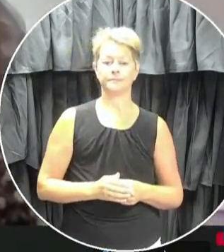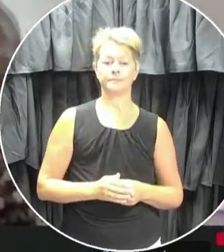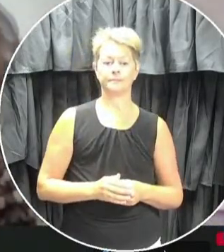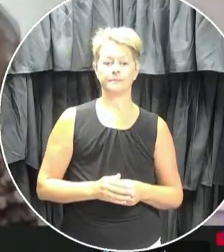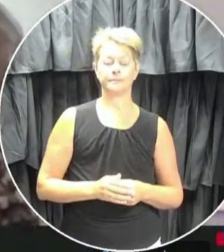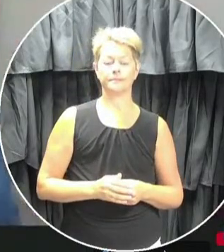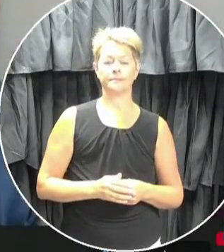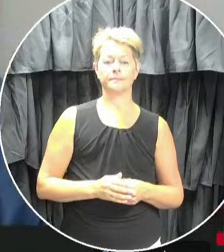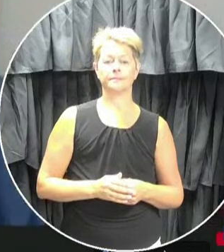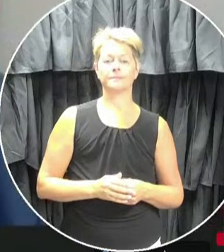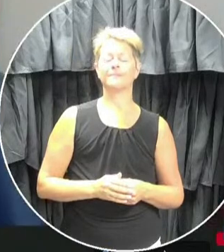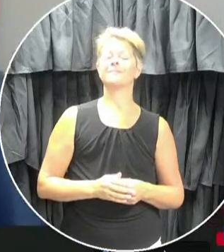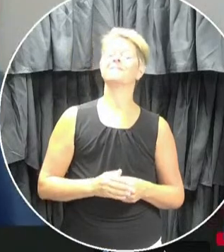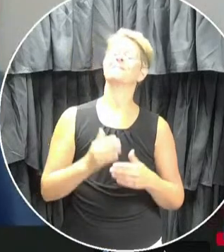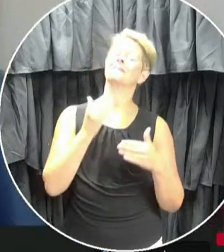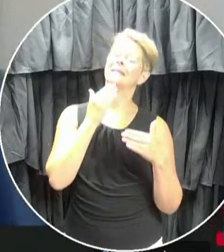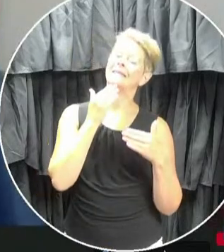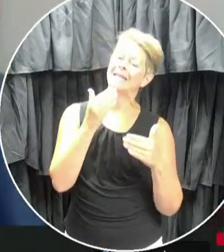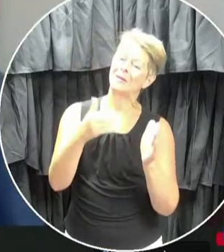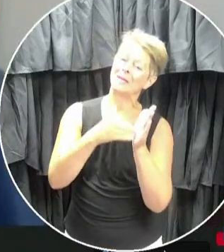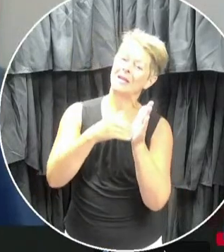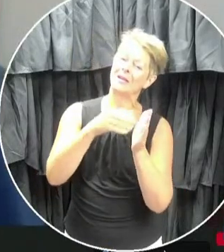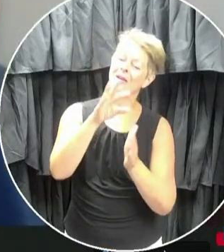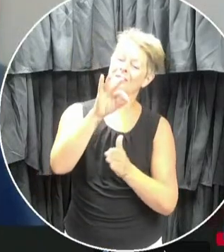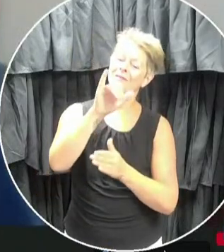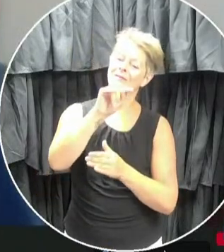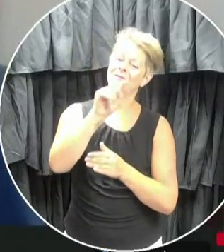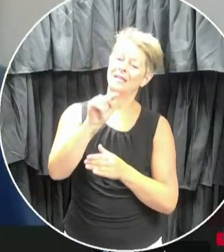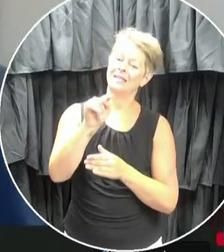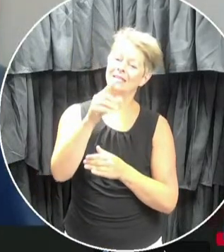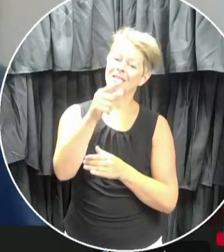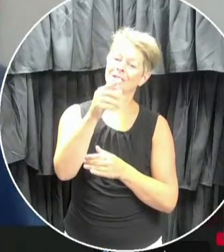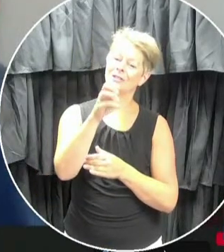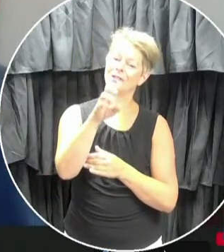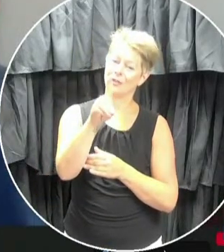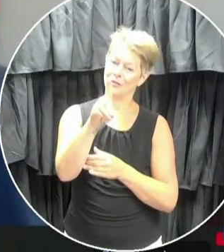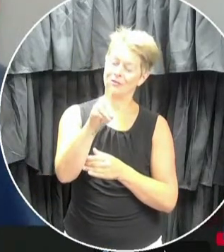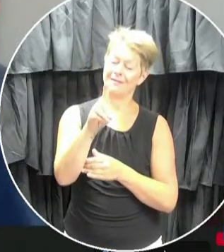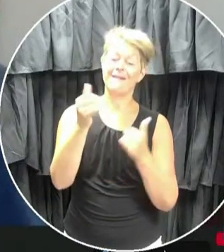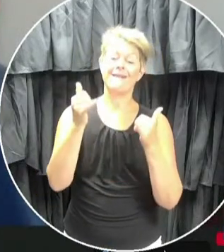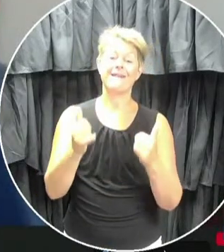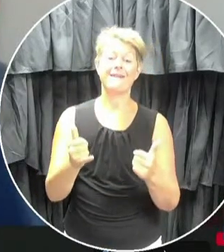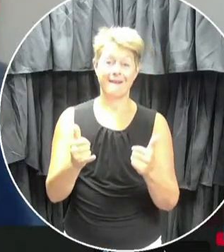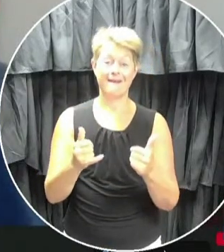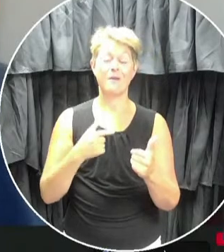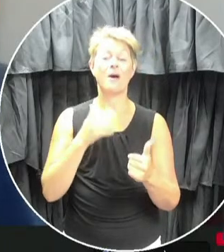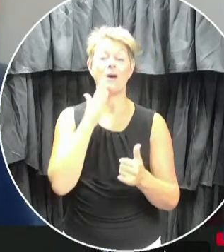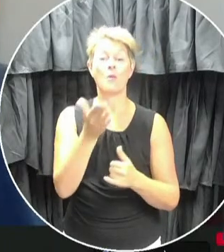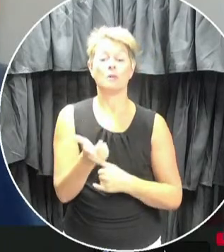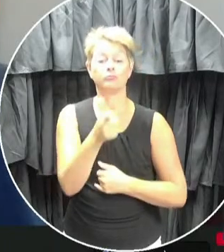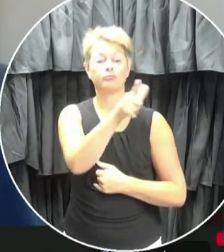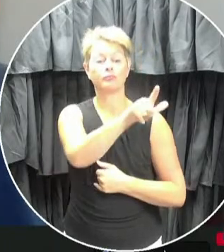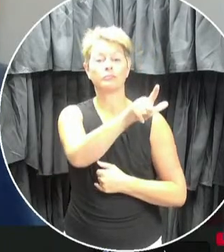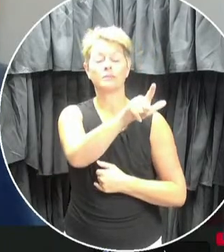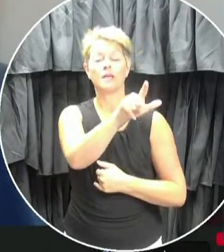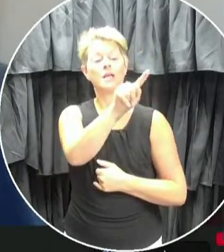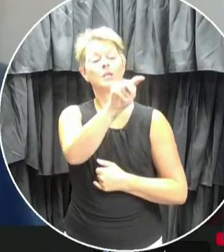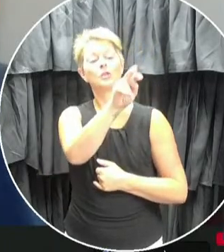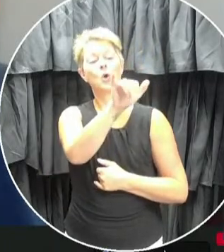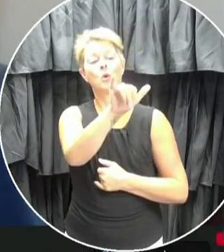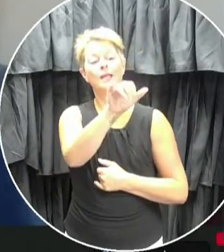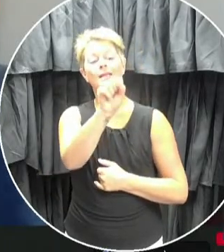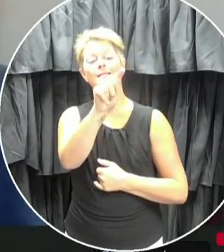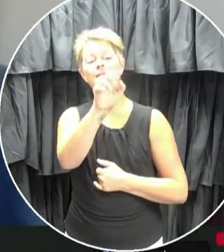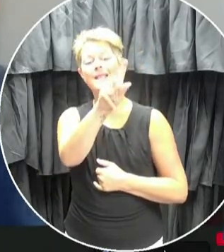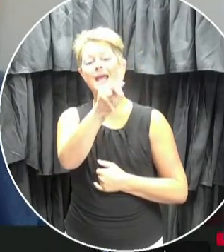Thank you very much, Dr. Fitzgerald. I'm now going to turn the floor over to Tony Stacker, CEO.